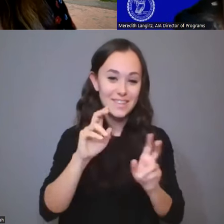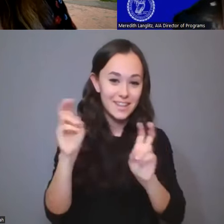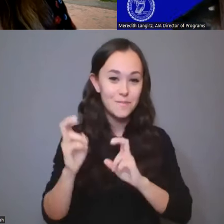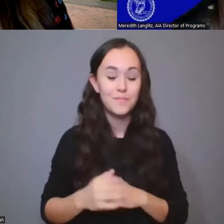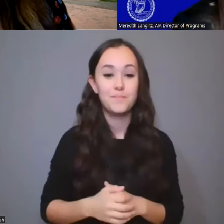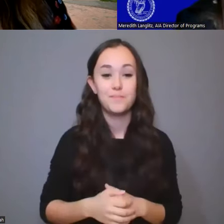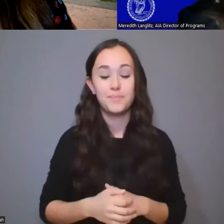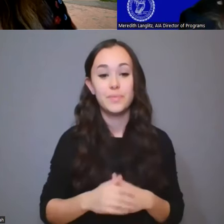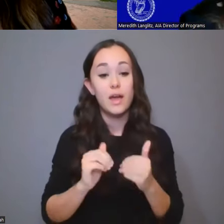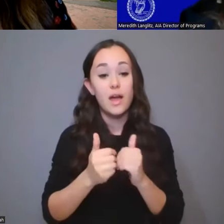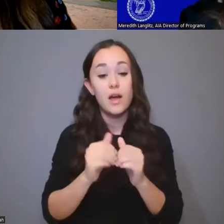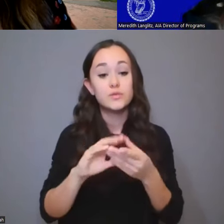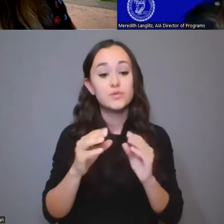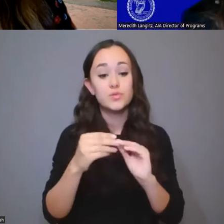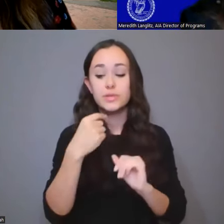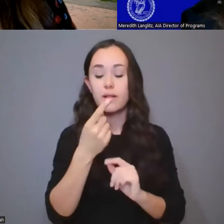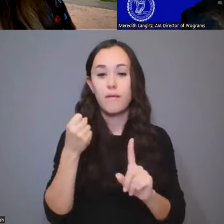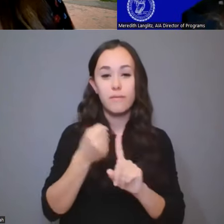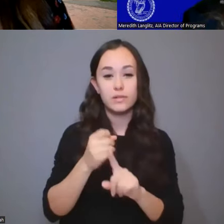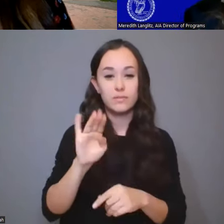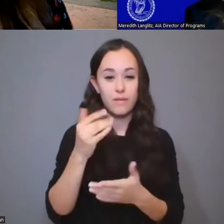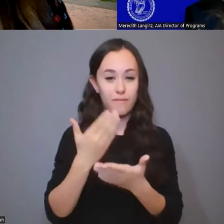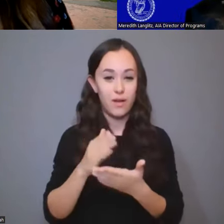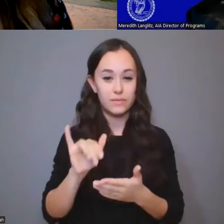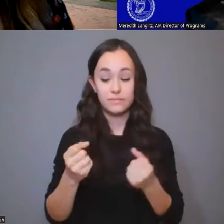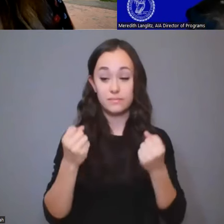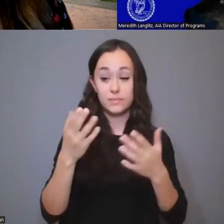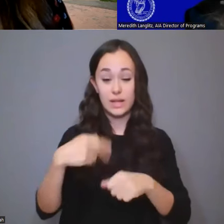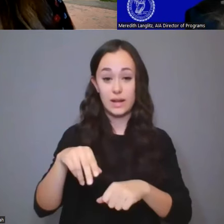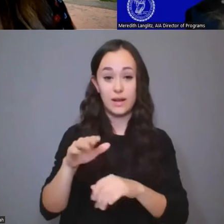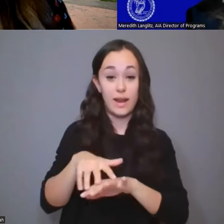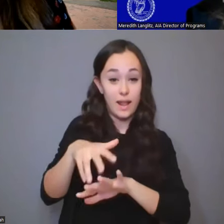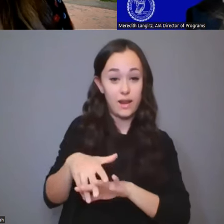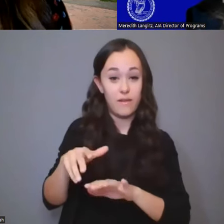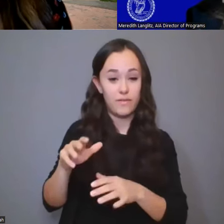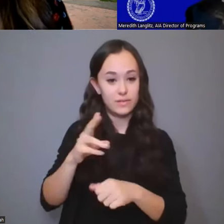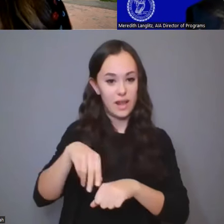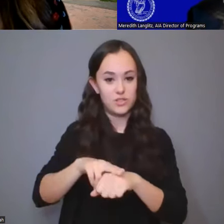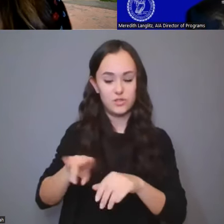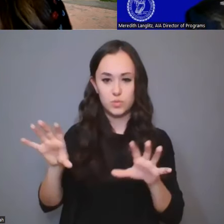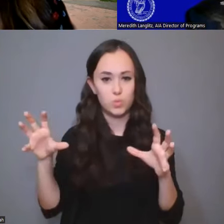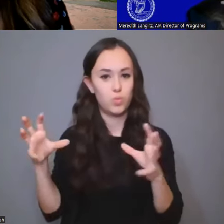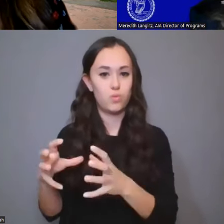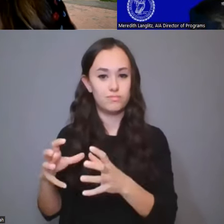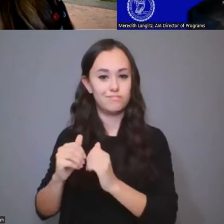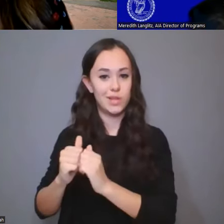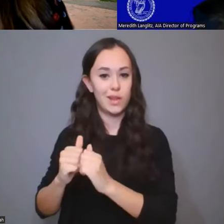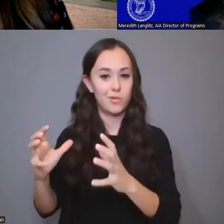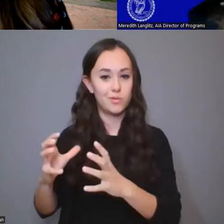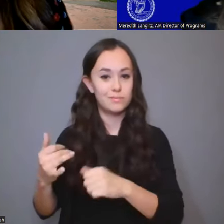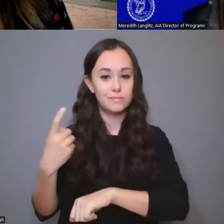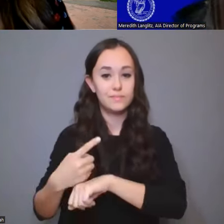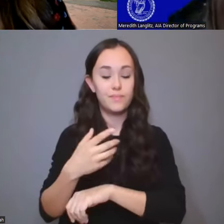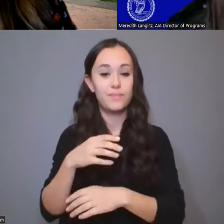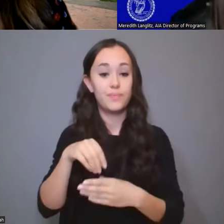storytelling affected by the fact that many Native nations are grouped together today in a way, and developing more multi